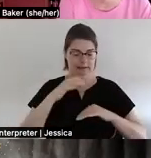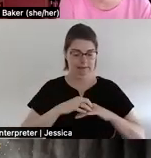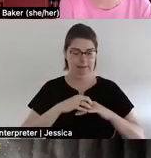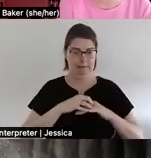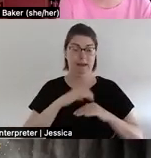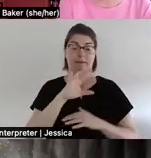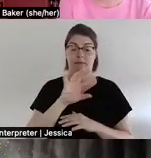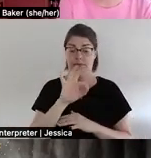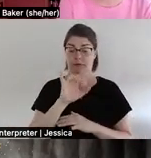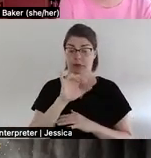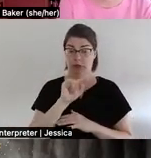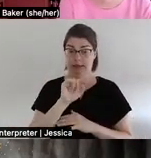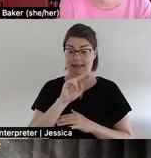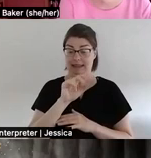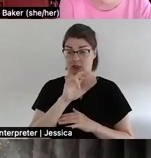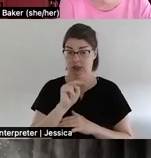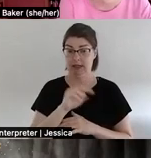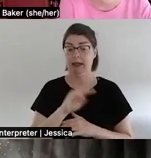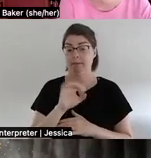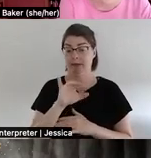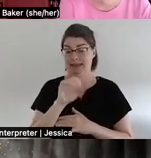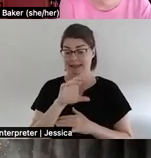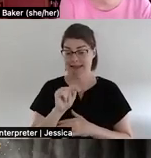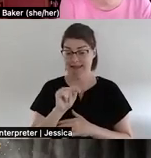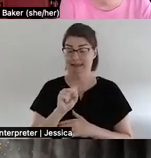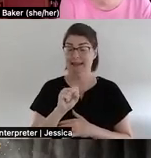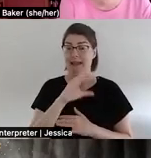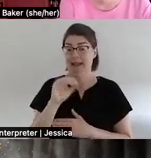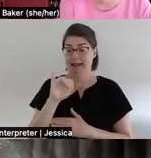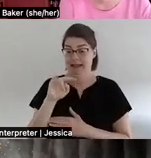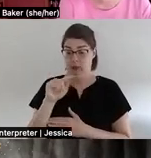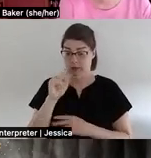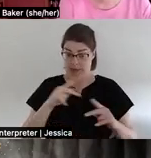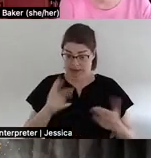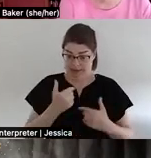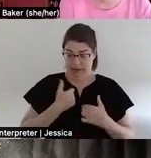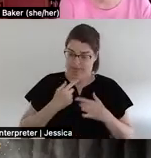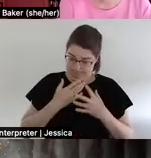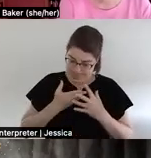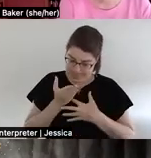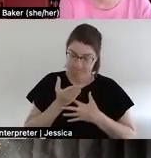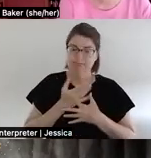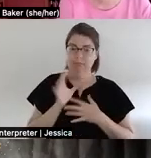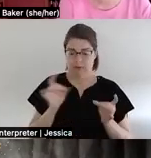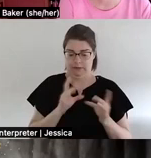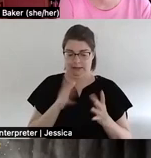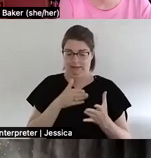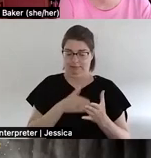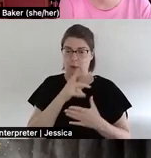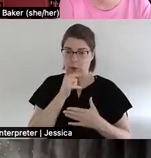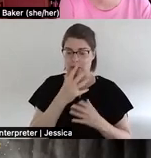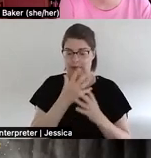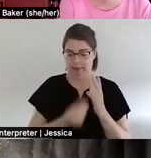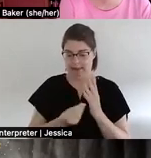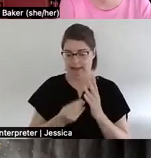Métis, and Inuit peoples endure in Canada, and in particular, the violence experienced by missing and